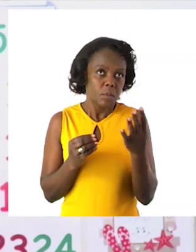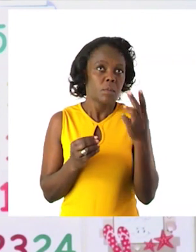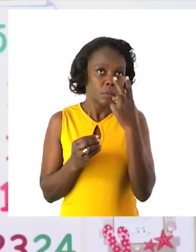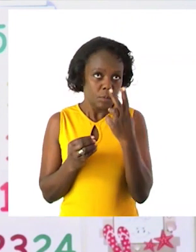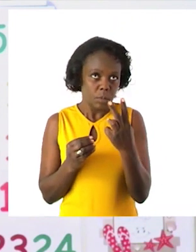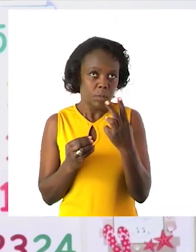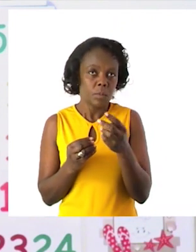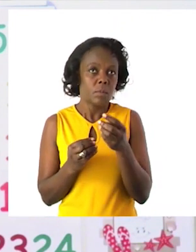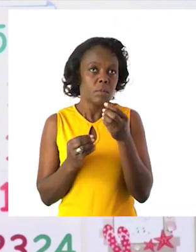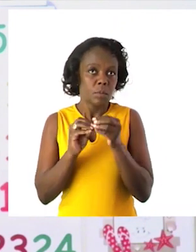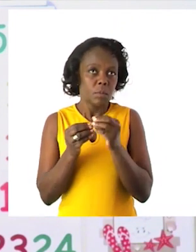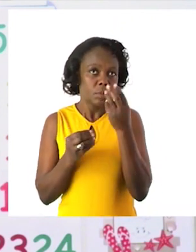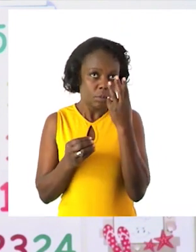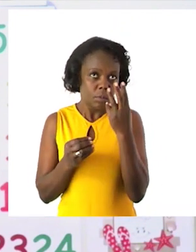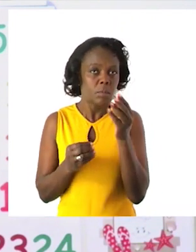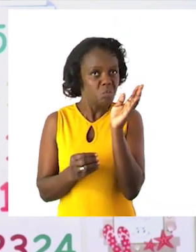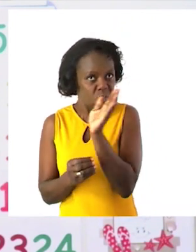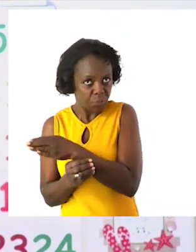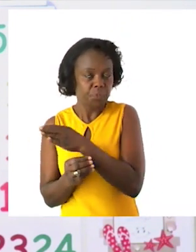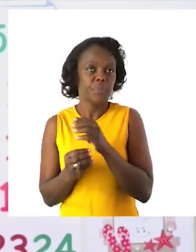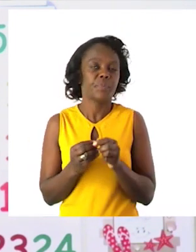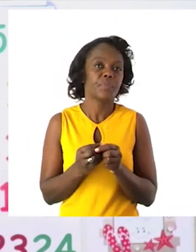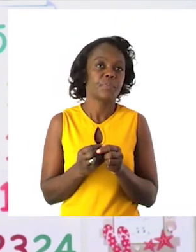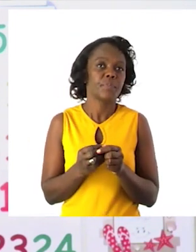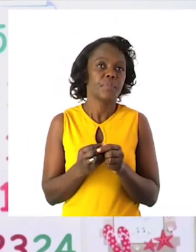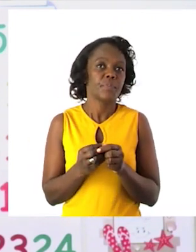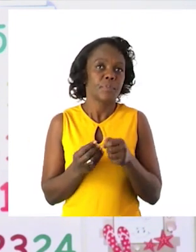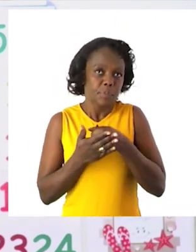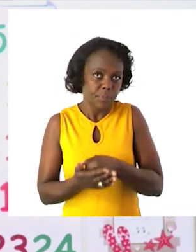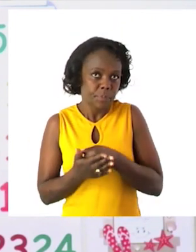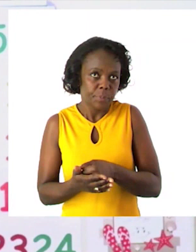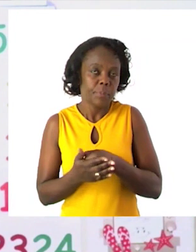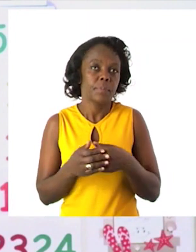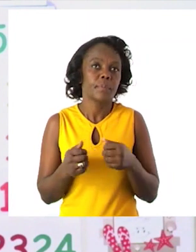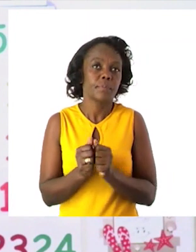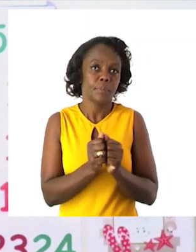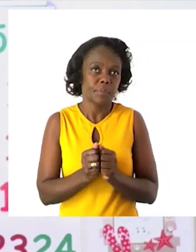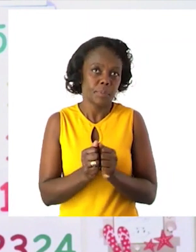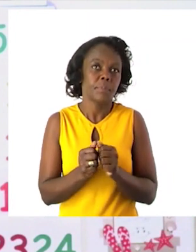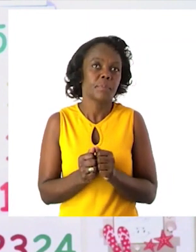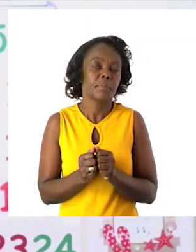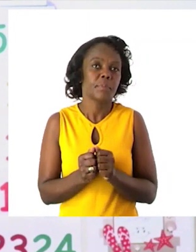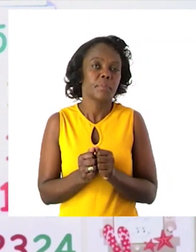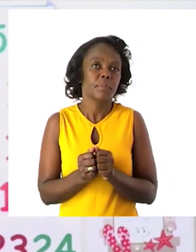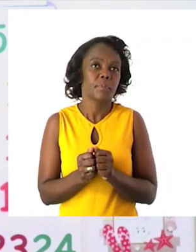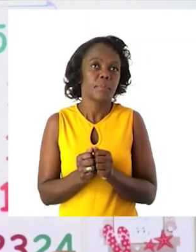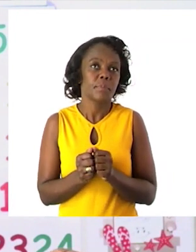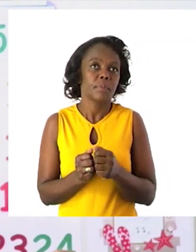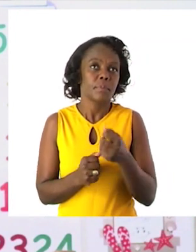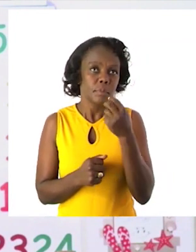we skip the three we count the four. So let's try this. Let's keep one number and count the rest. The ones that I'll be pointing